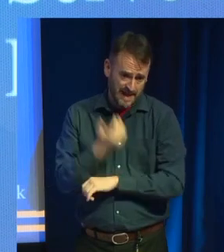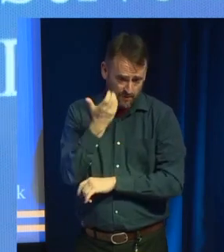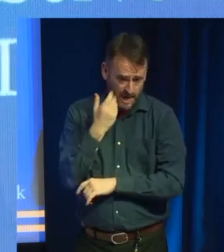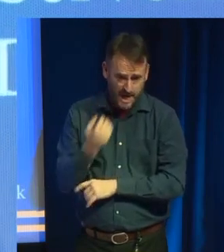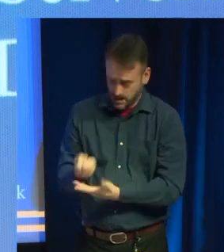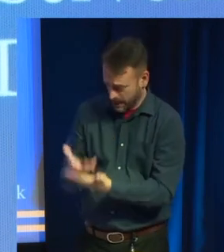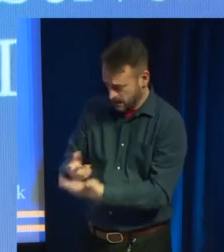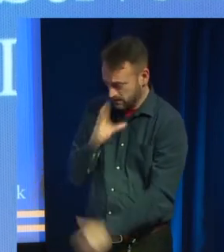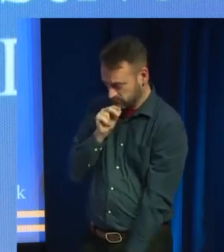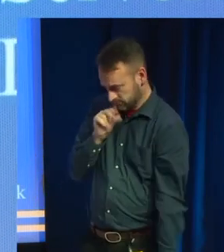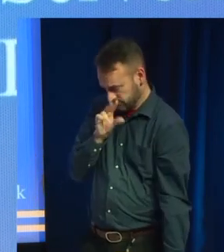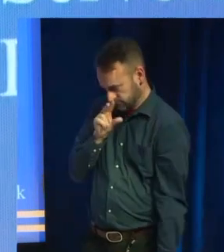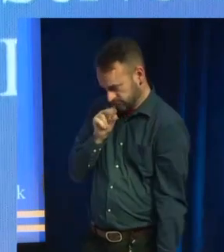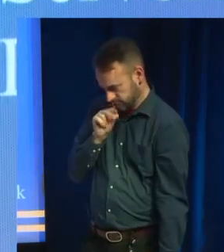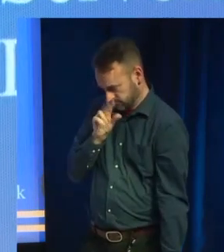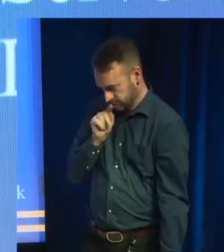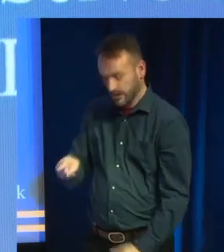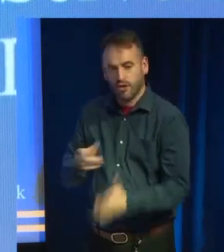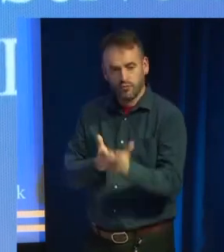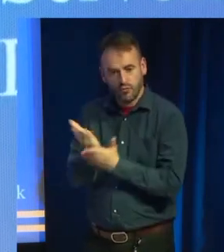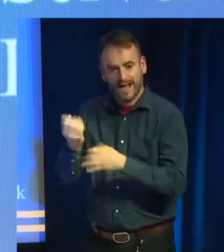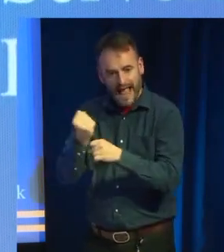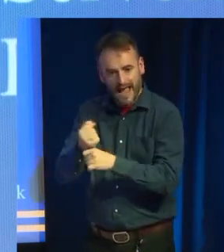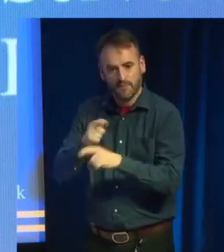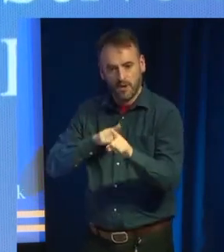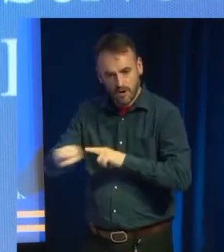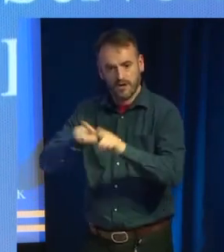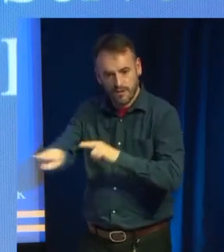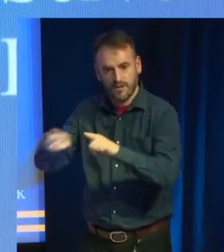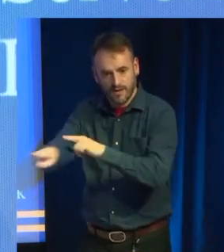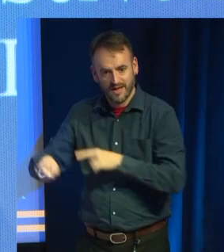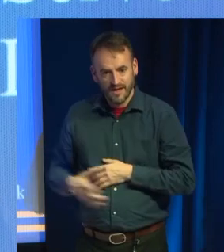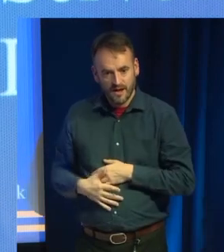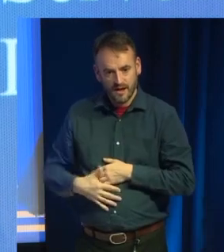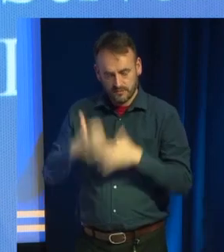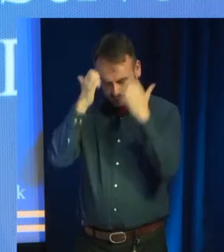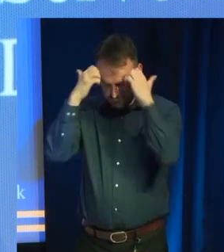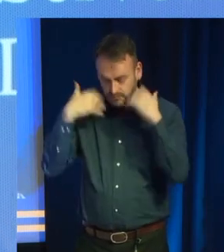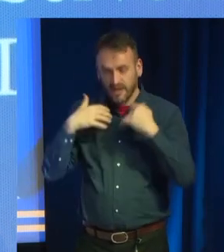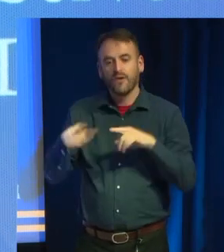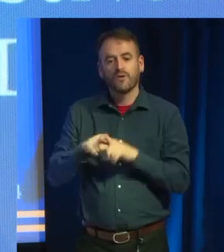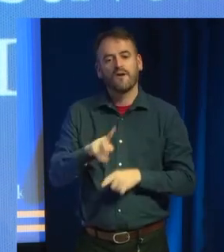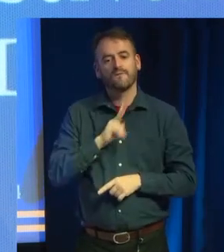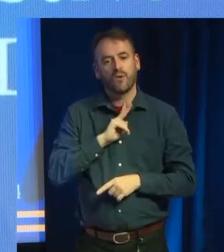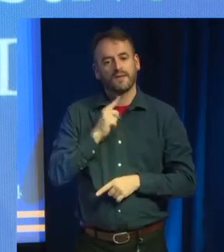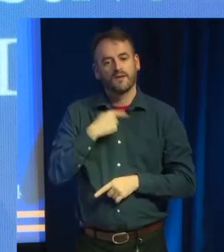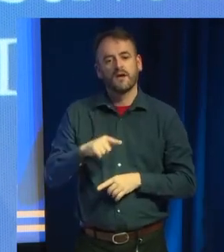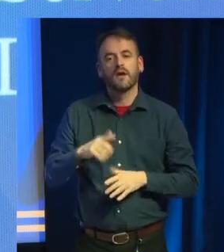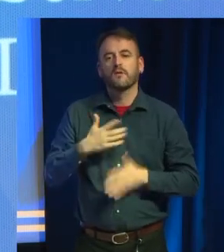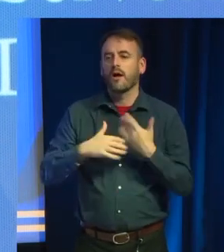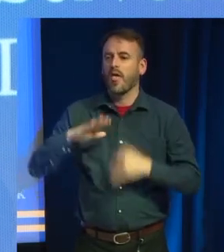to get through the game, that takes a toll on you. And it also means your voice gets a little bit slack as it goes on through the day. go,